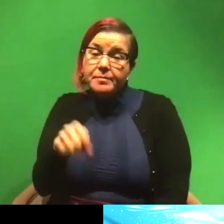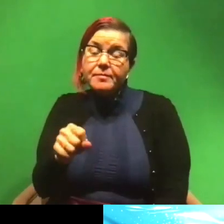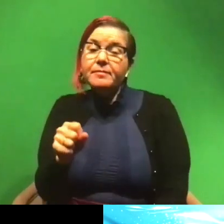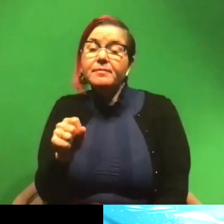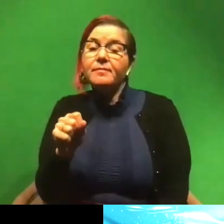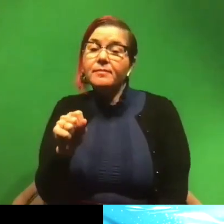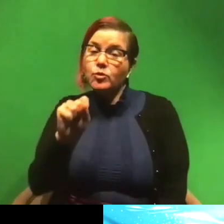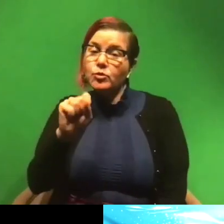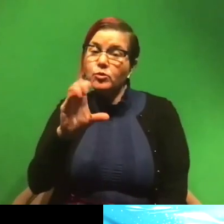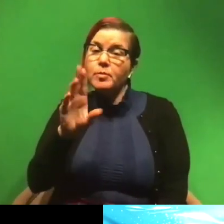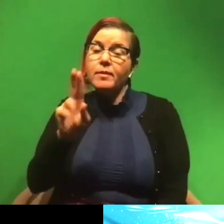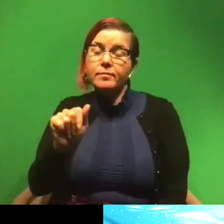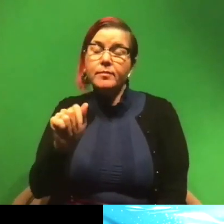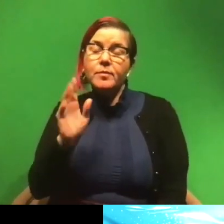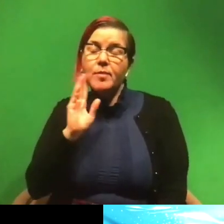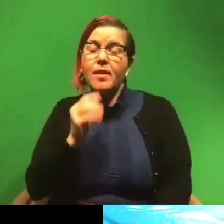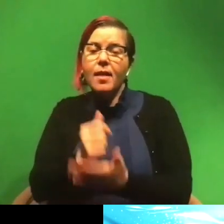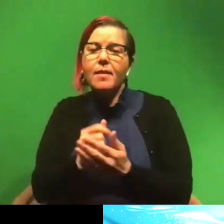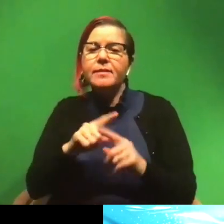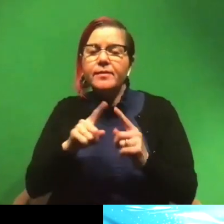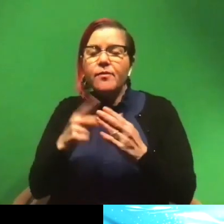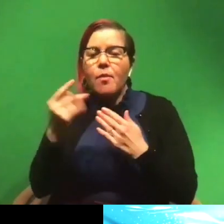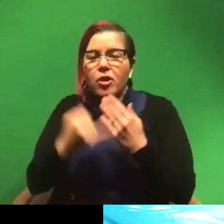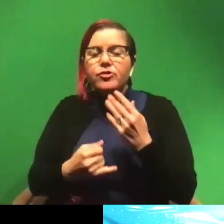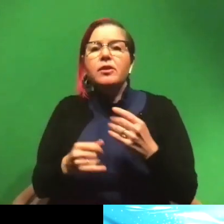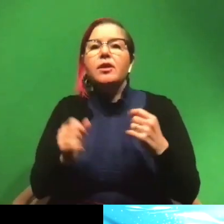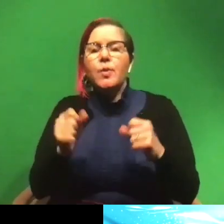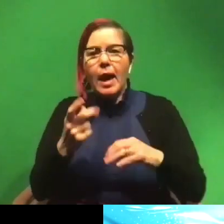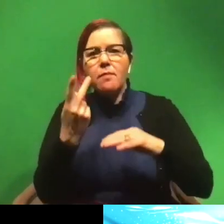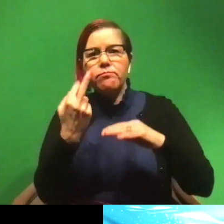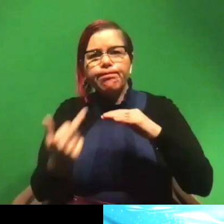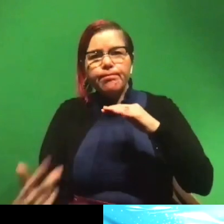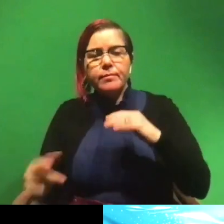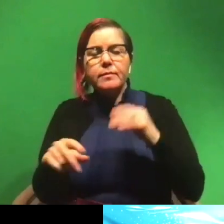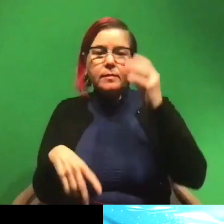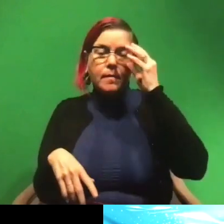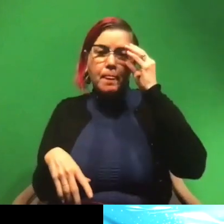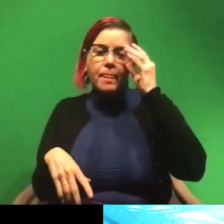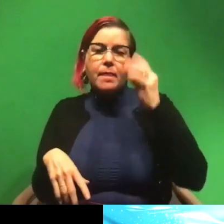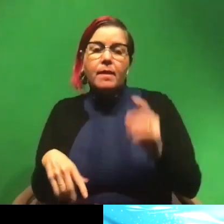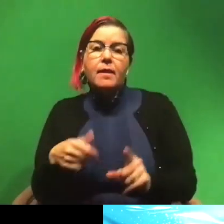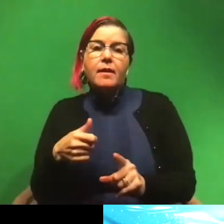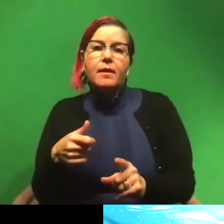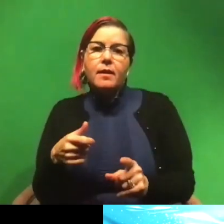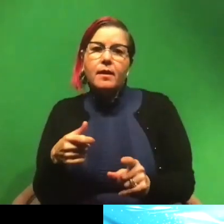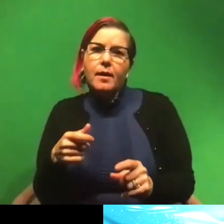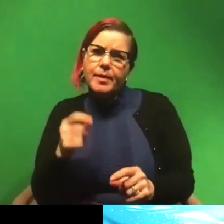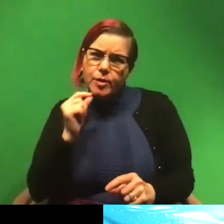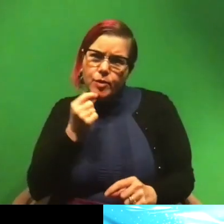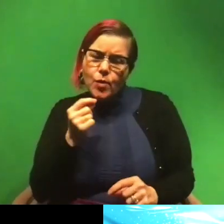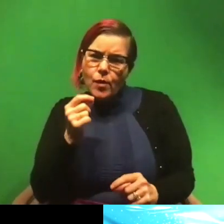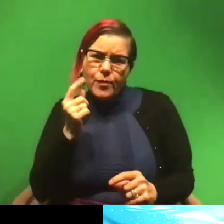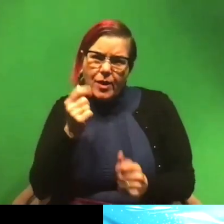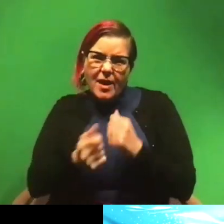lot of things that you can do, lot of projects where you get to dive, which is, I mean, just really cool for